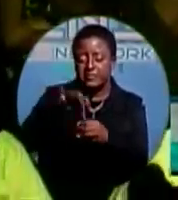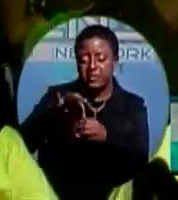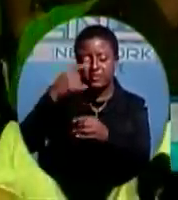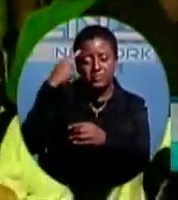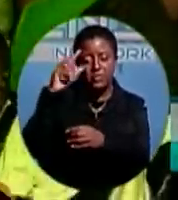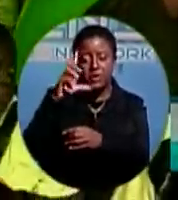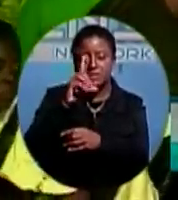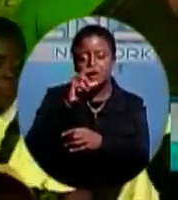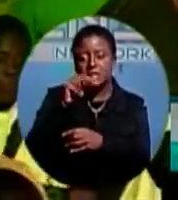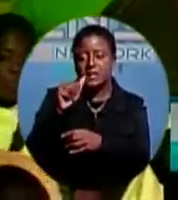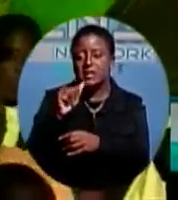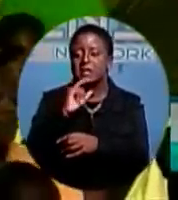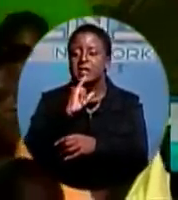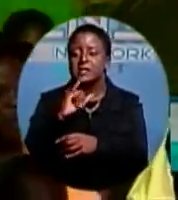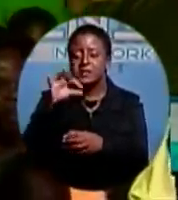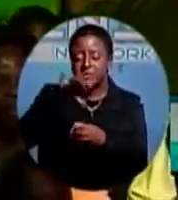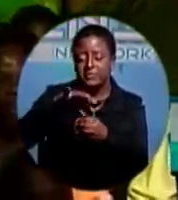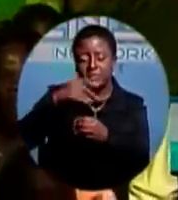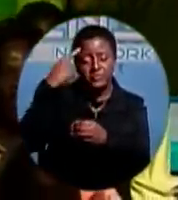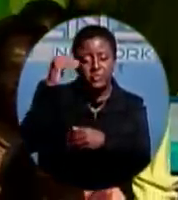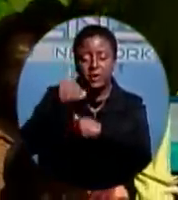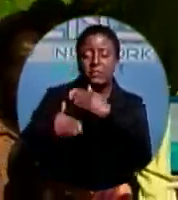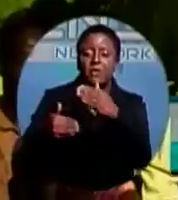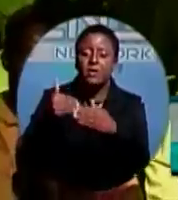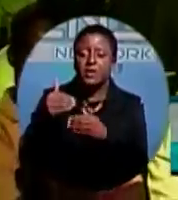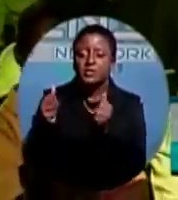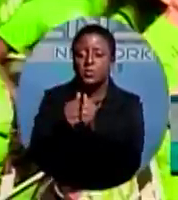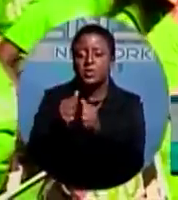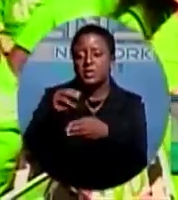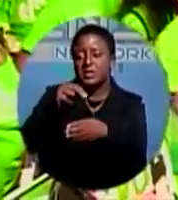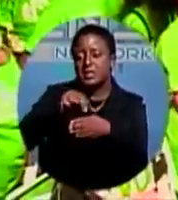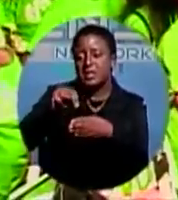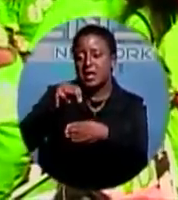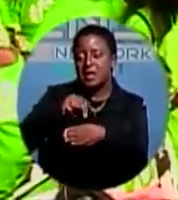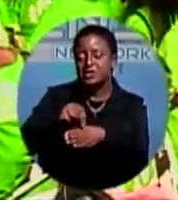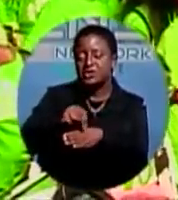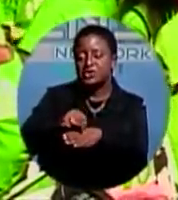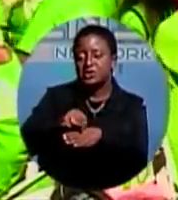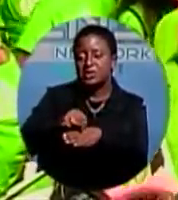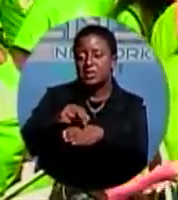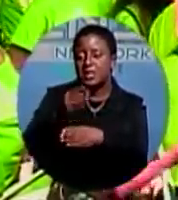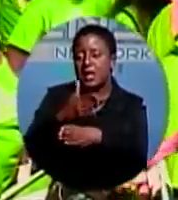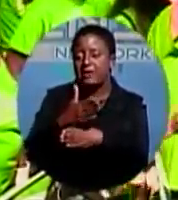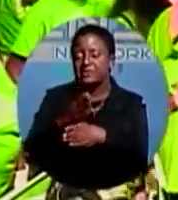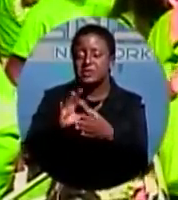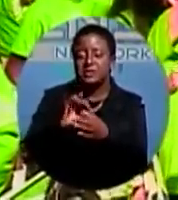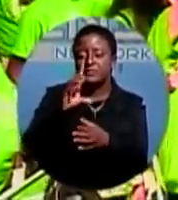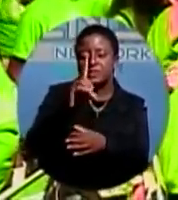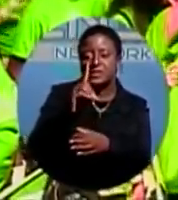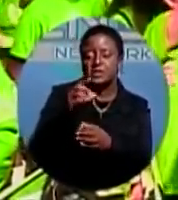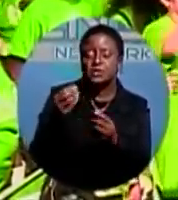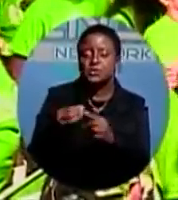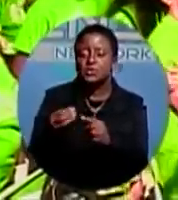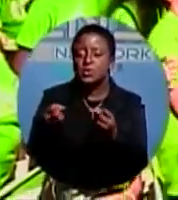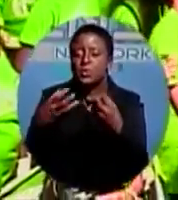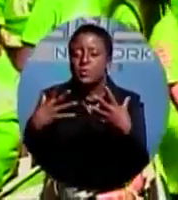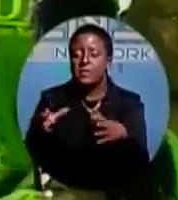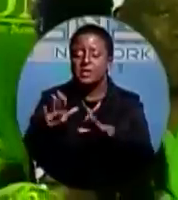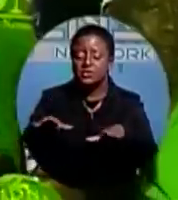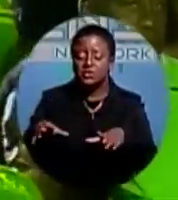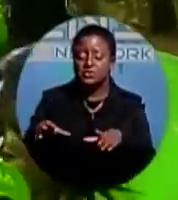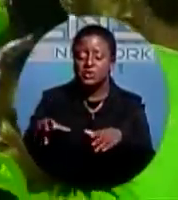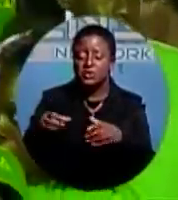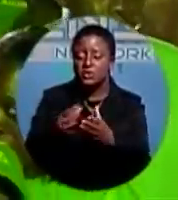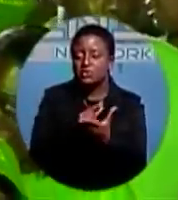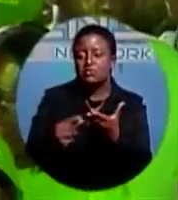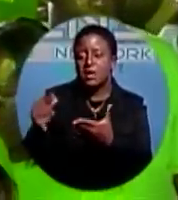a vote for progress. With the national average a D, Mr. McCartney says too many of our children are graduating from high school unable to read or write.